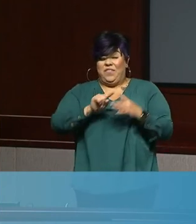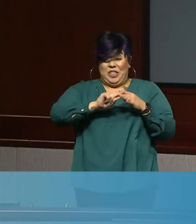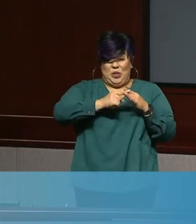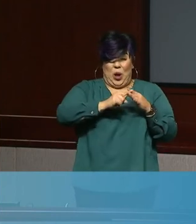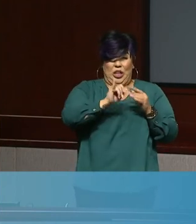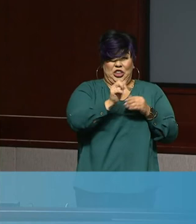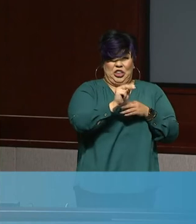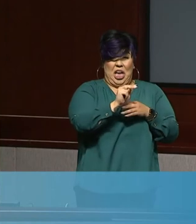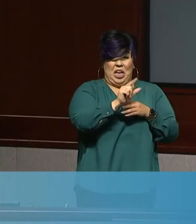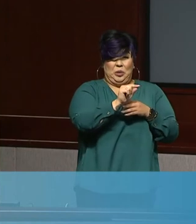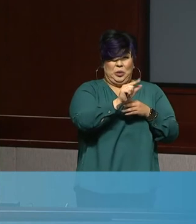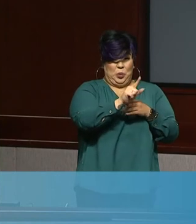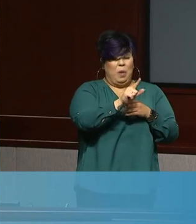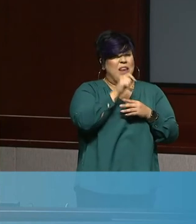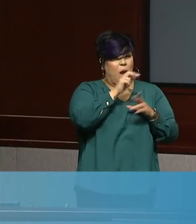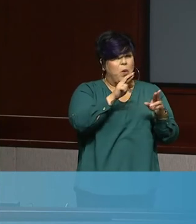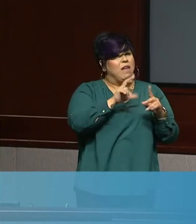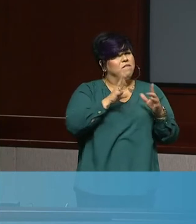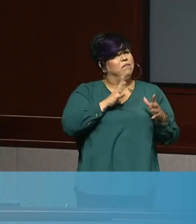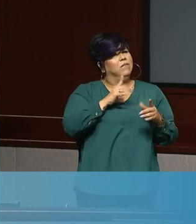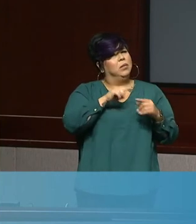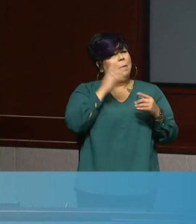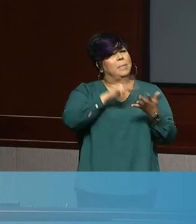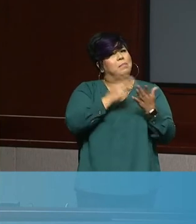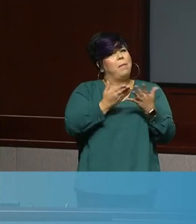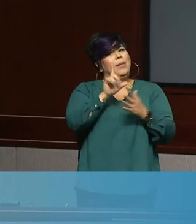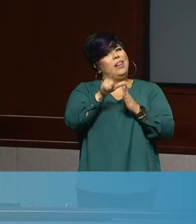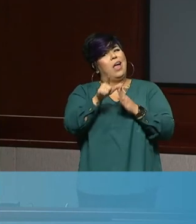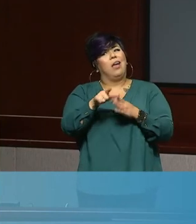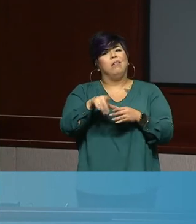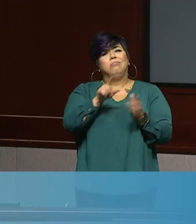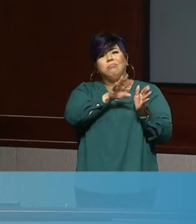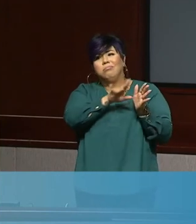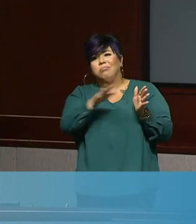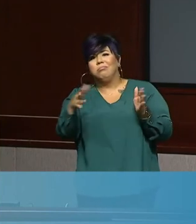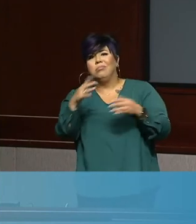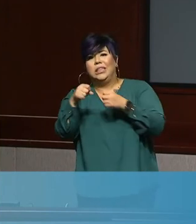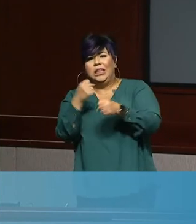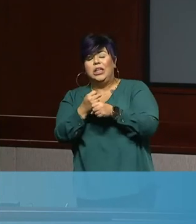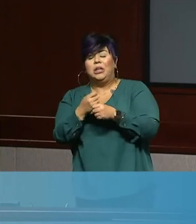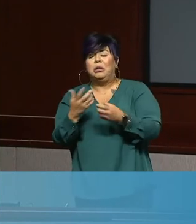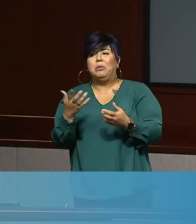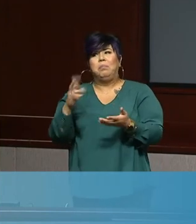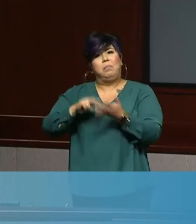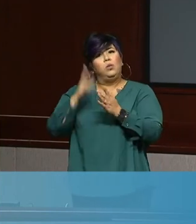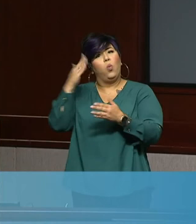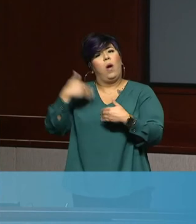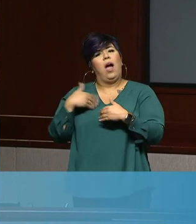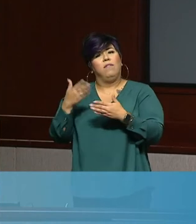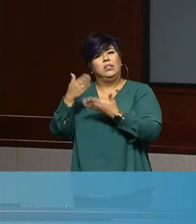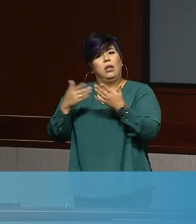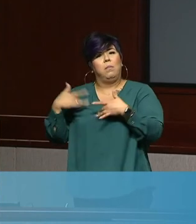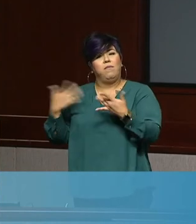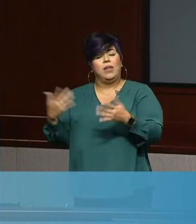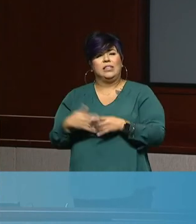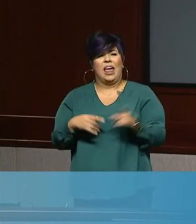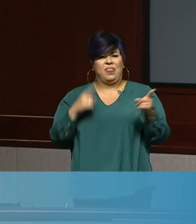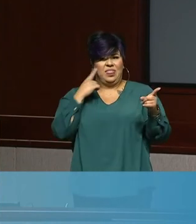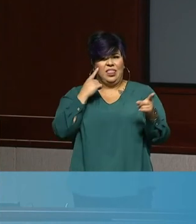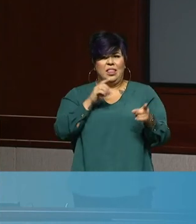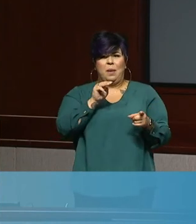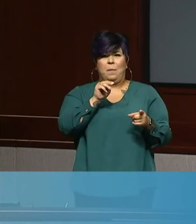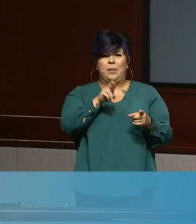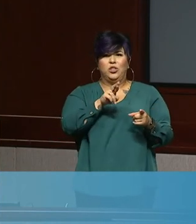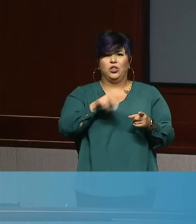uh, over, over the course of the year, I'm told that we've already, uh, Mr. Riley has already received several